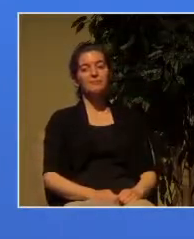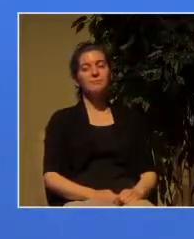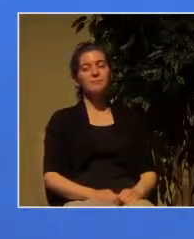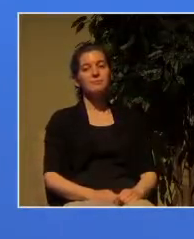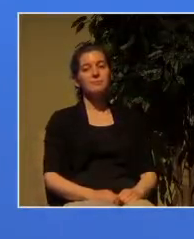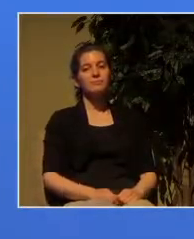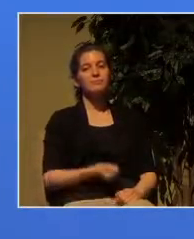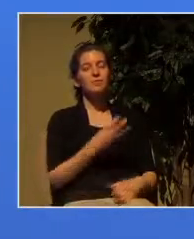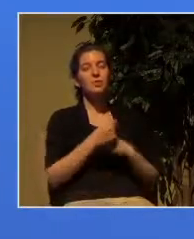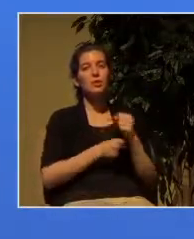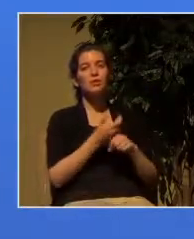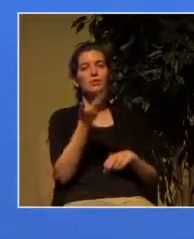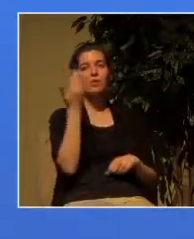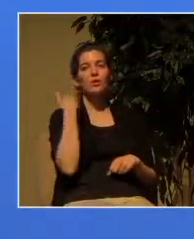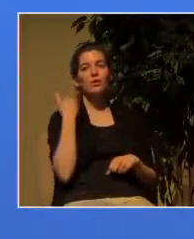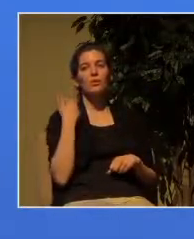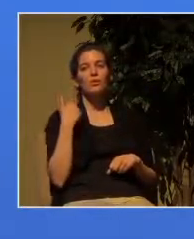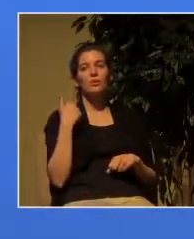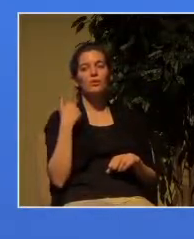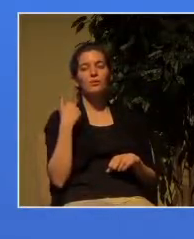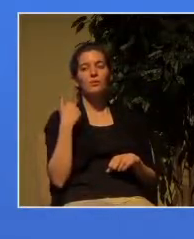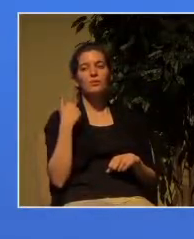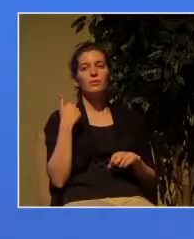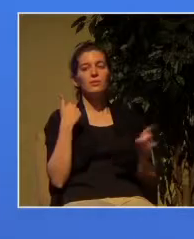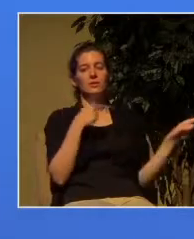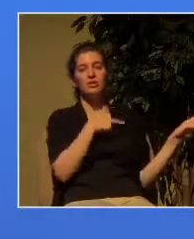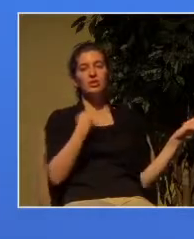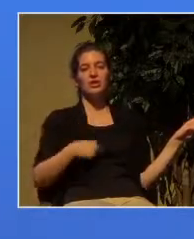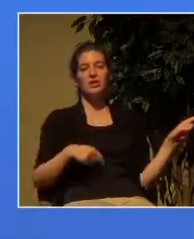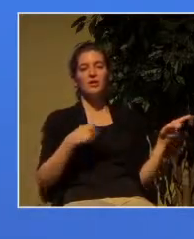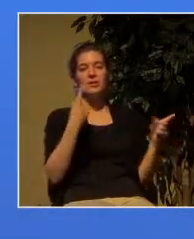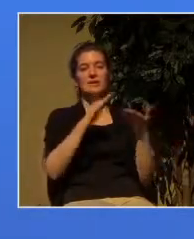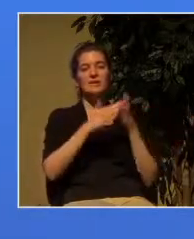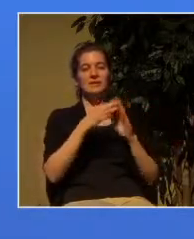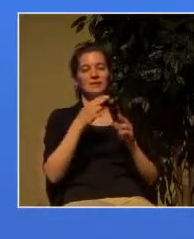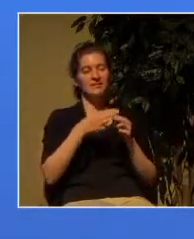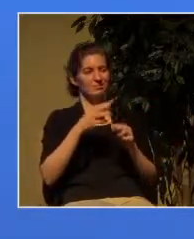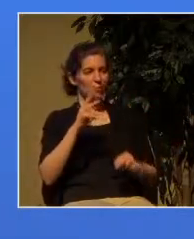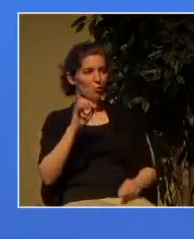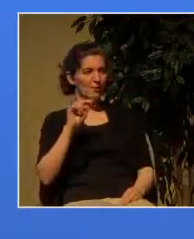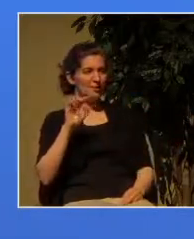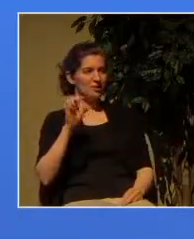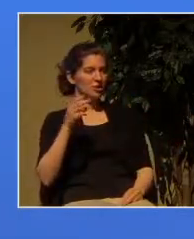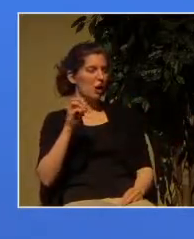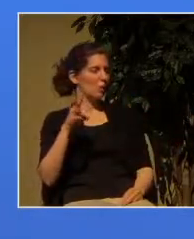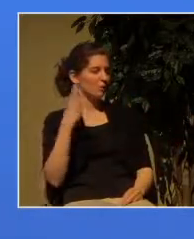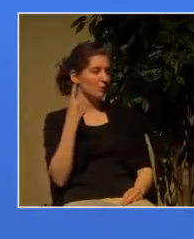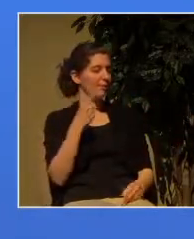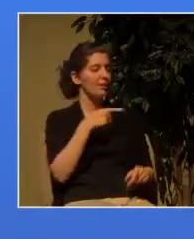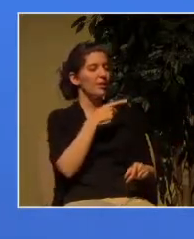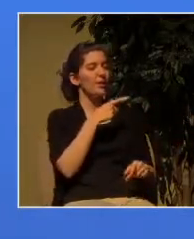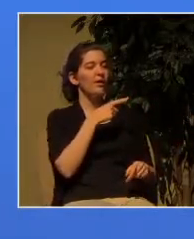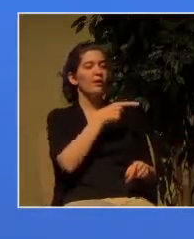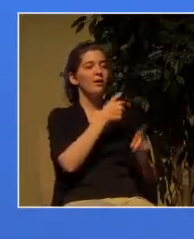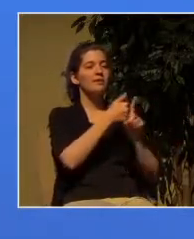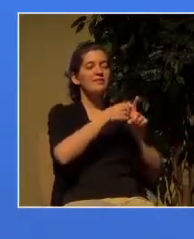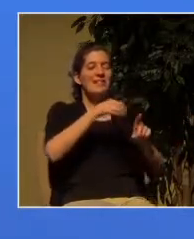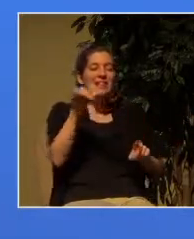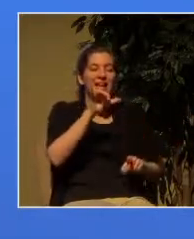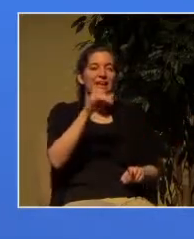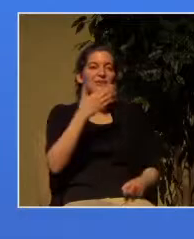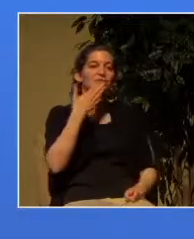was the city of Wenshao and that is known as the Jerusalem of China because